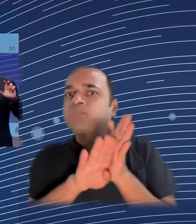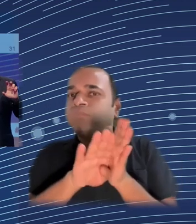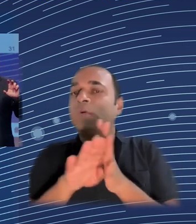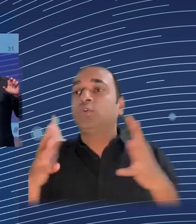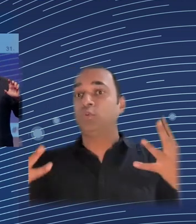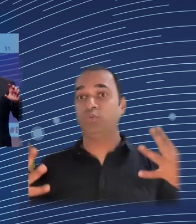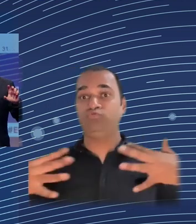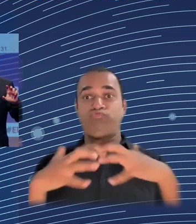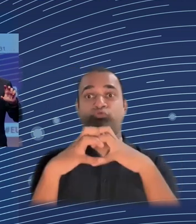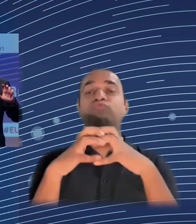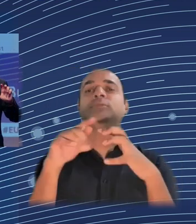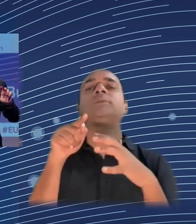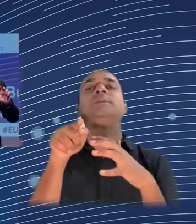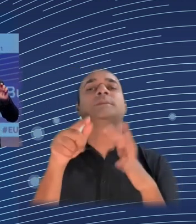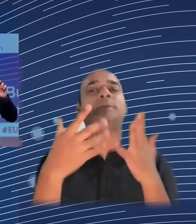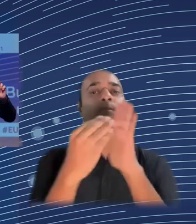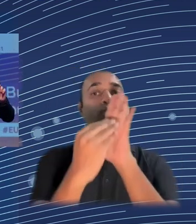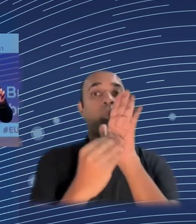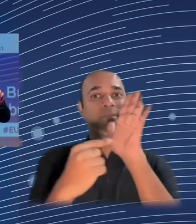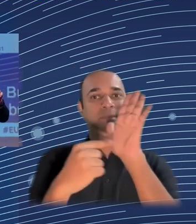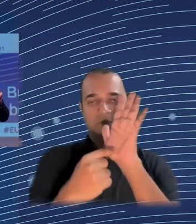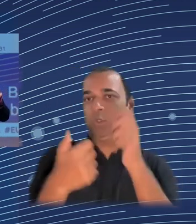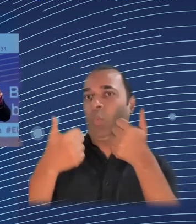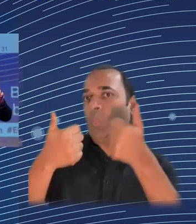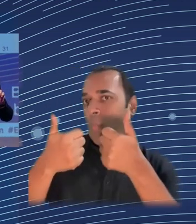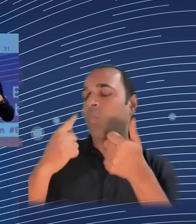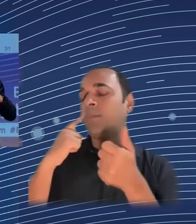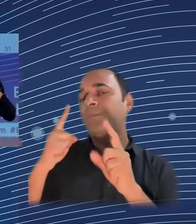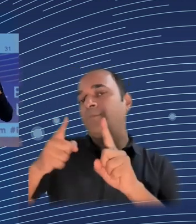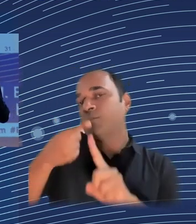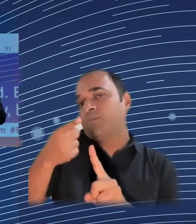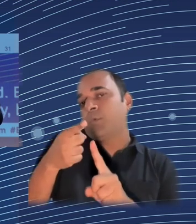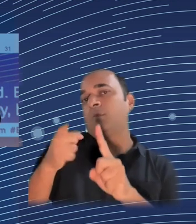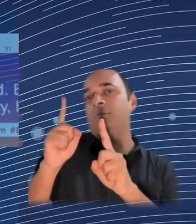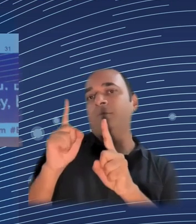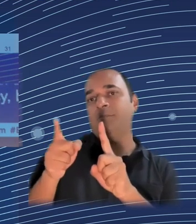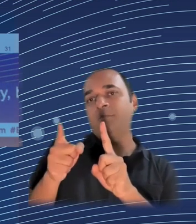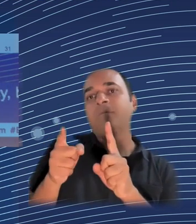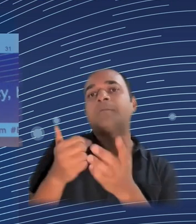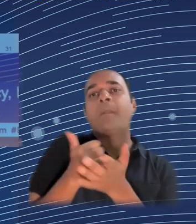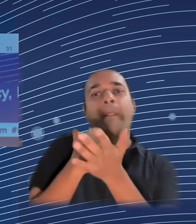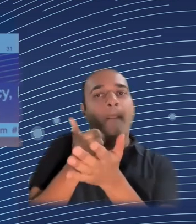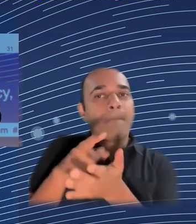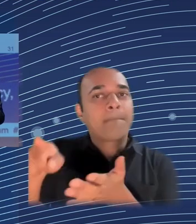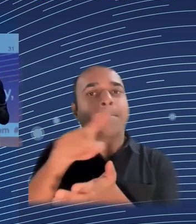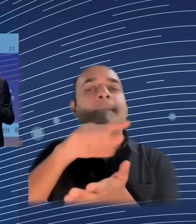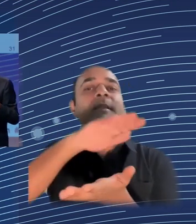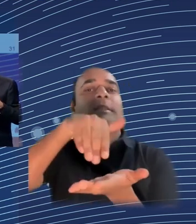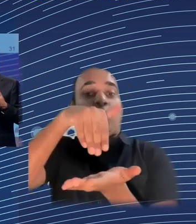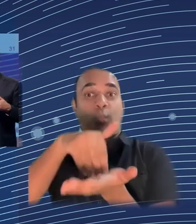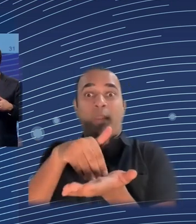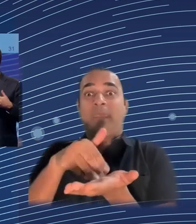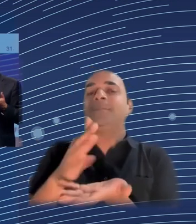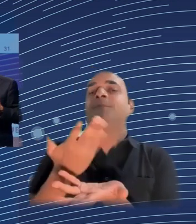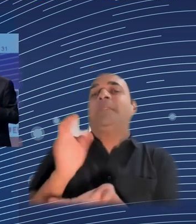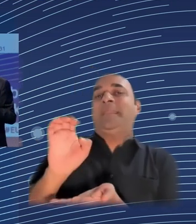but it's a policy that tackles the problems from a dynamic perspective. That takes into account the development trap, because we cannot